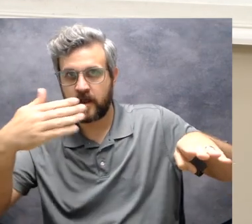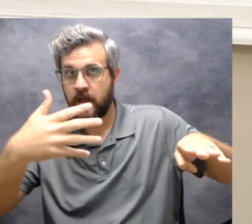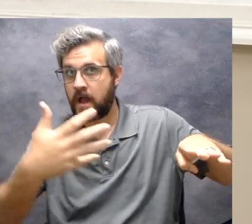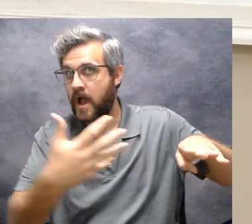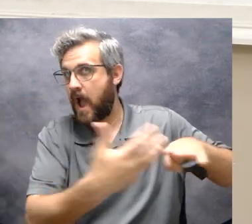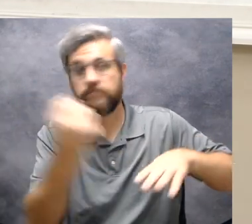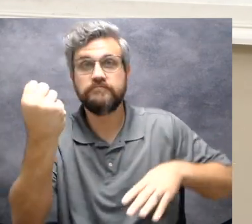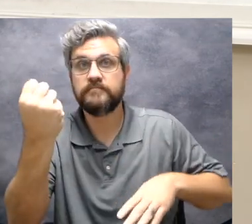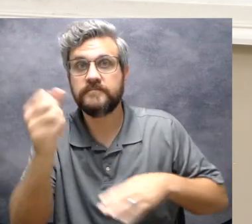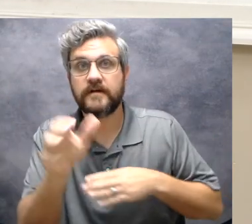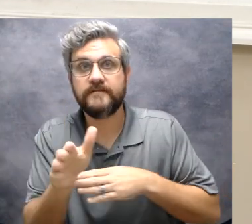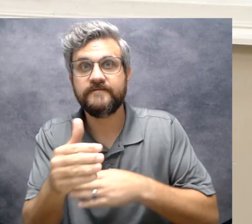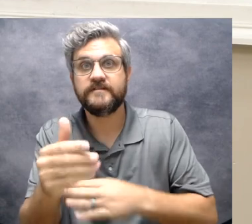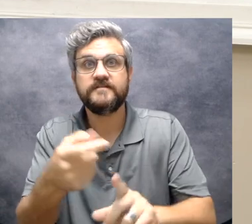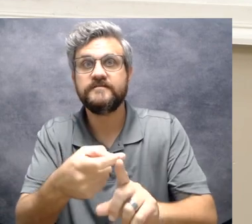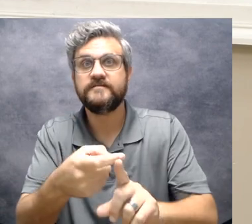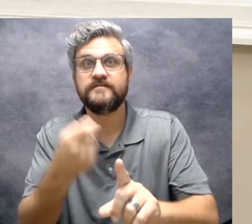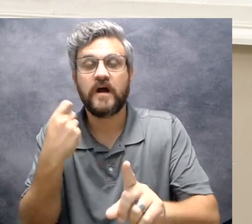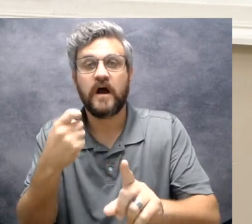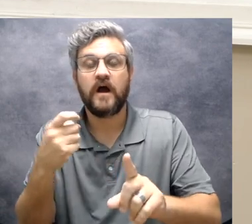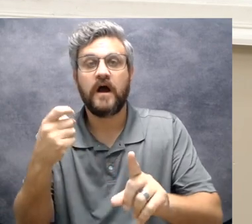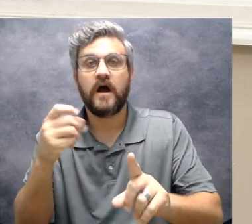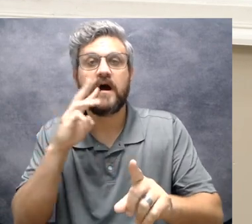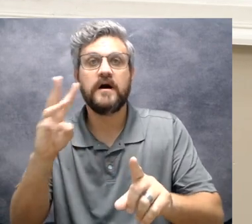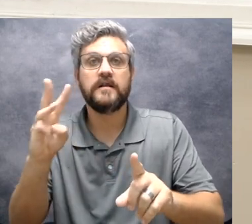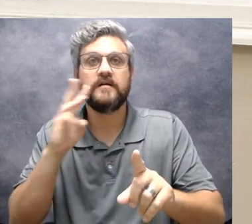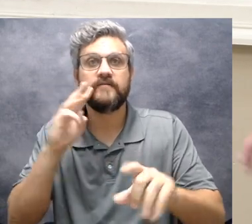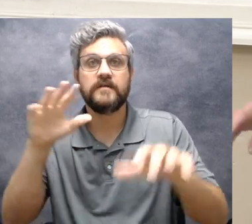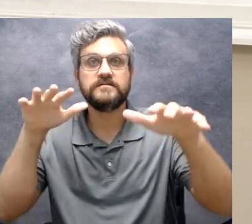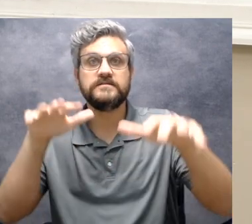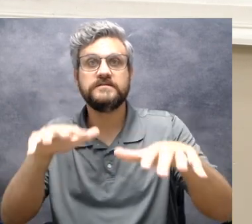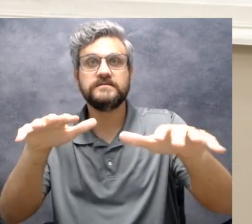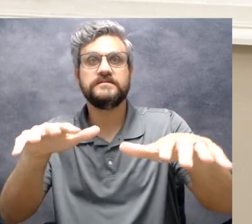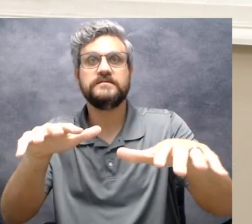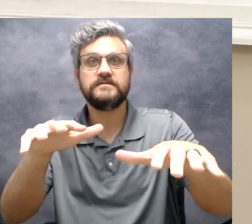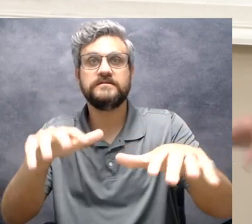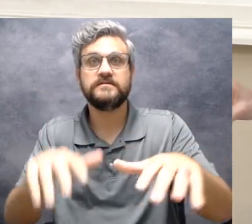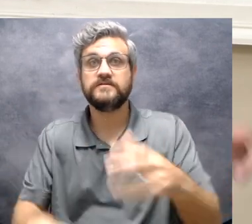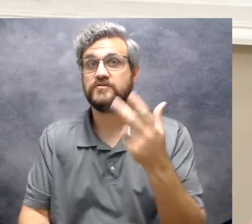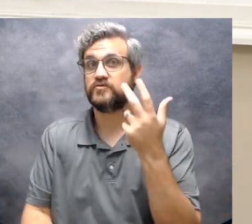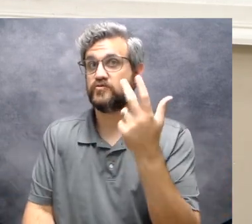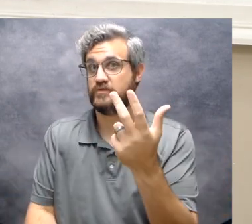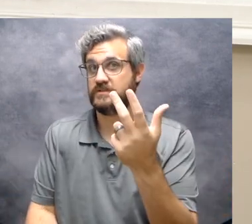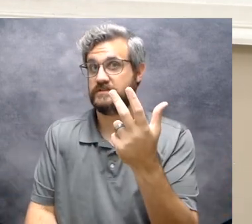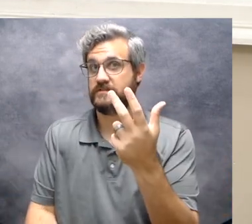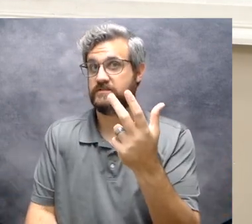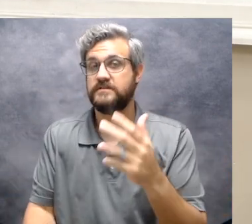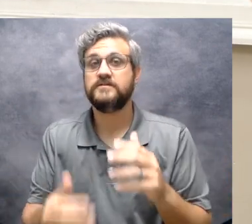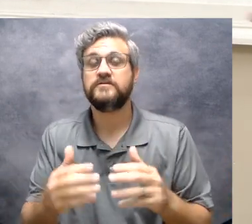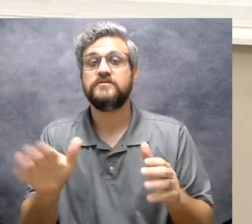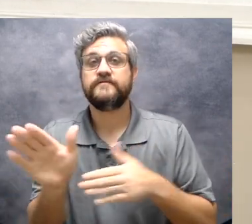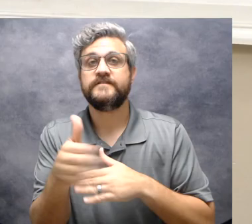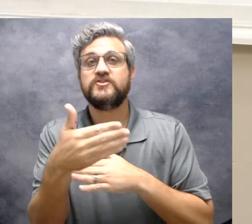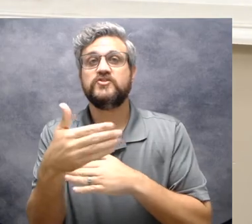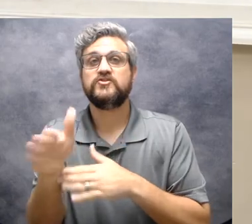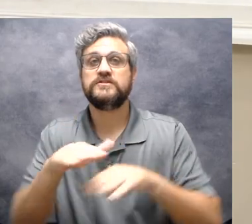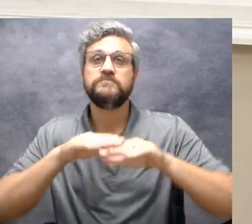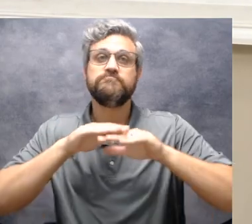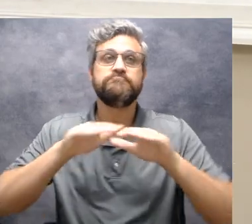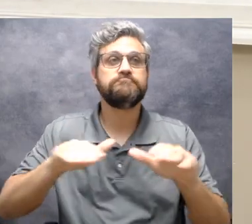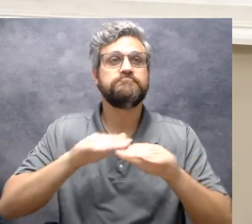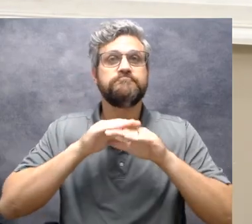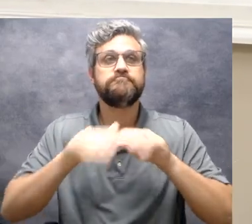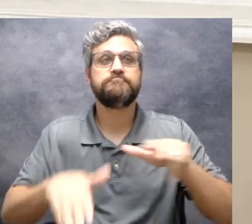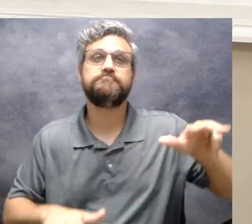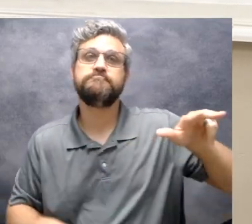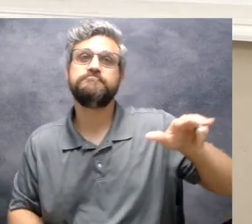and snaps that fishy right out of the sea three little fish